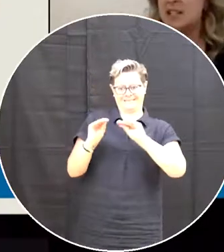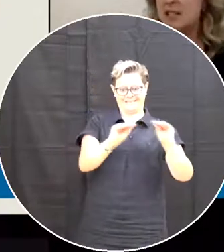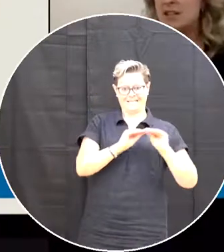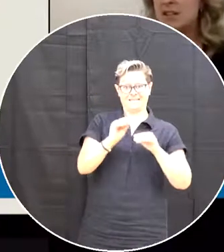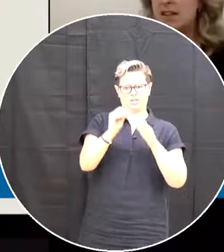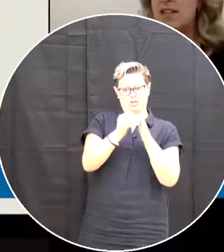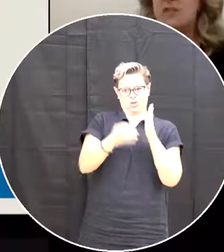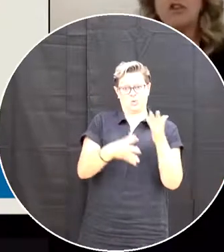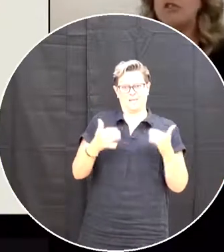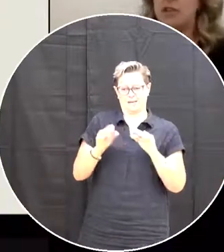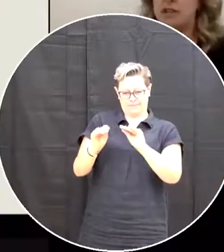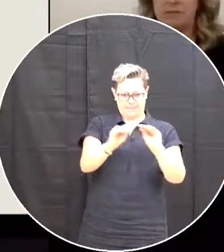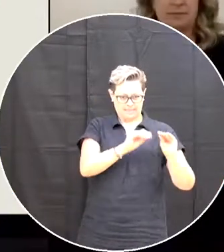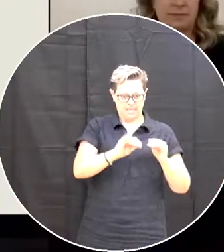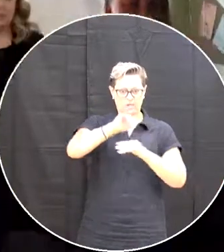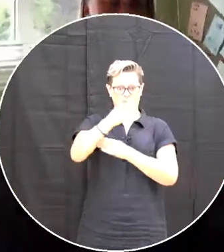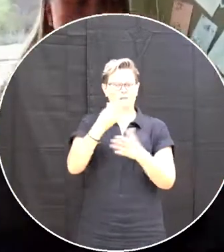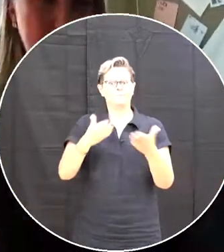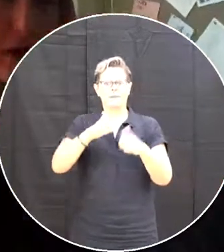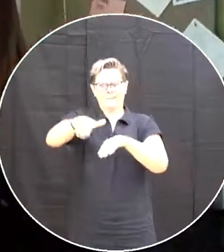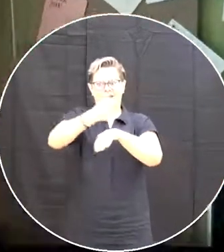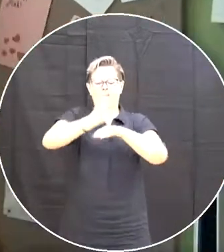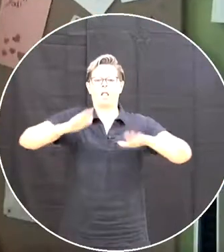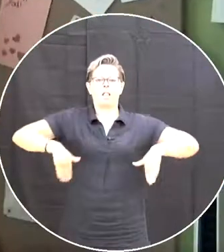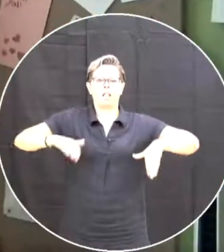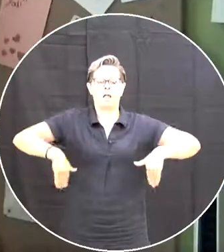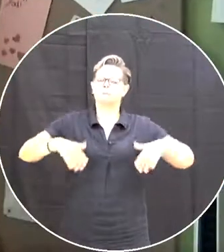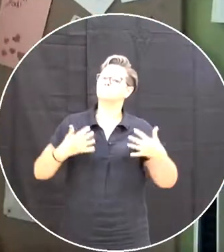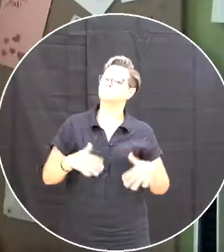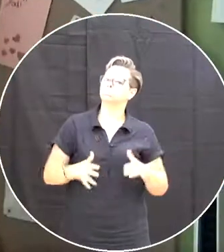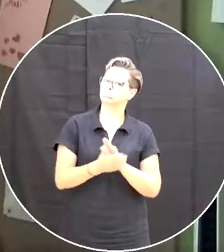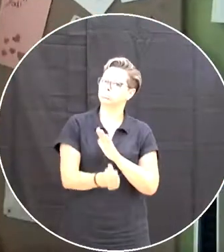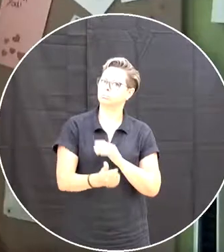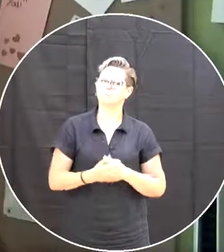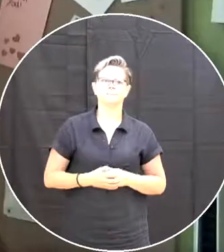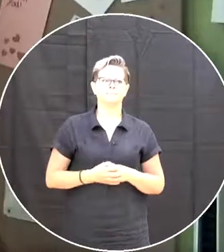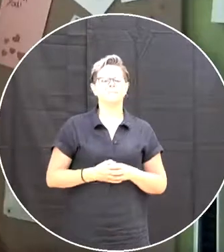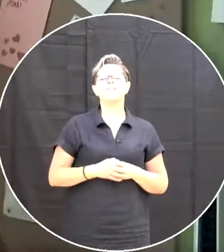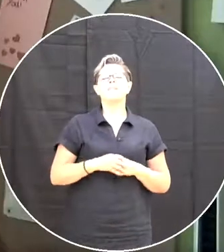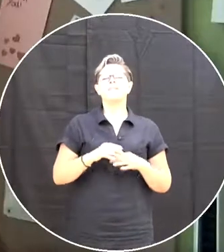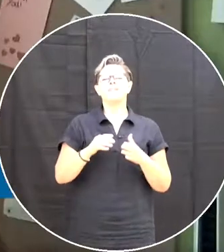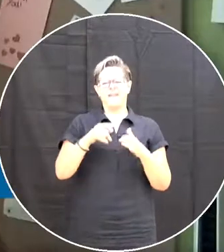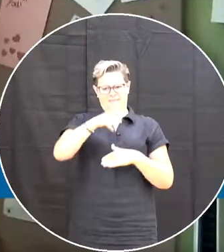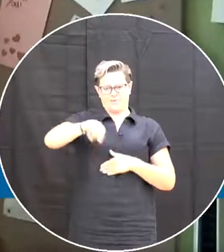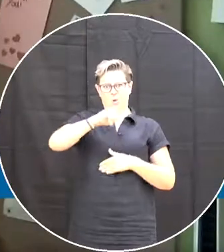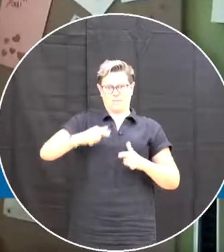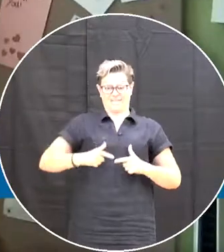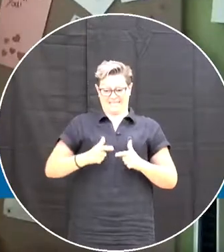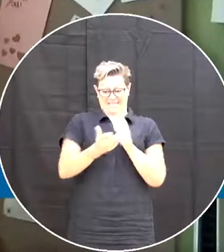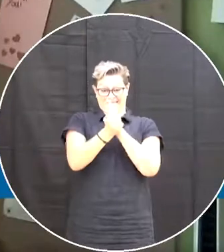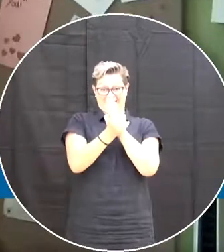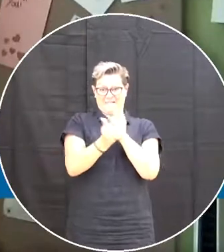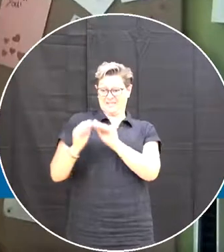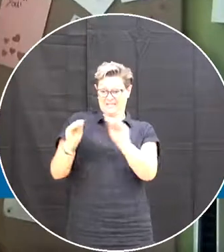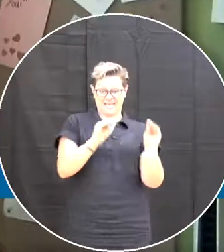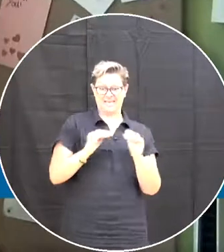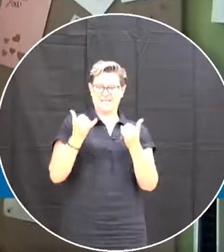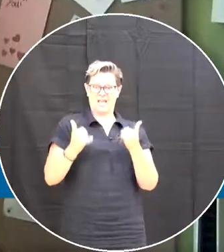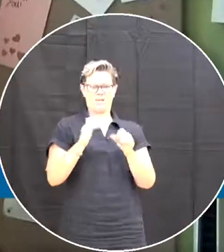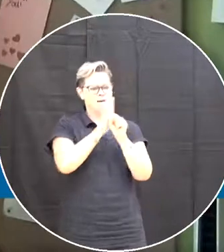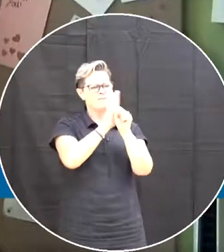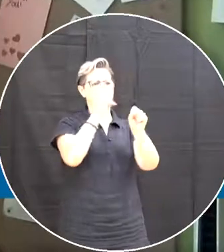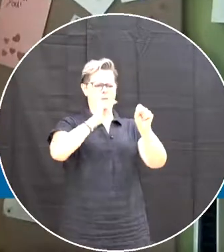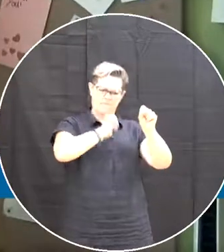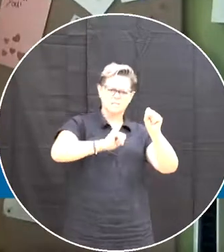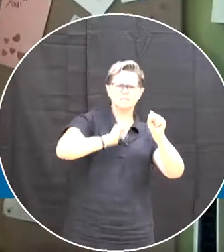that might not exist Is very real But when you say good at learning, good at life These skills then of advocating for yourself